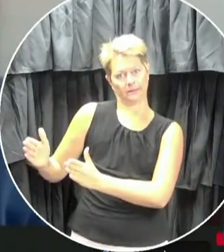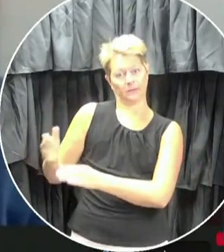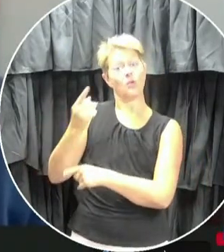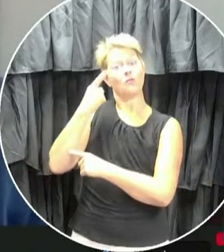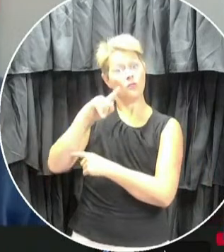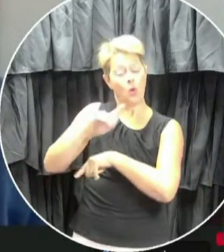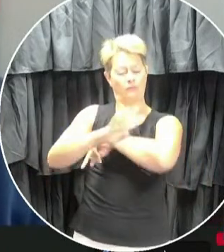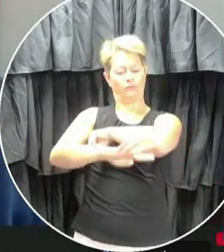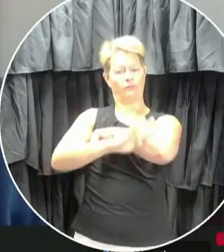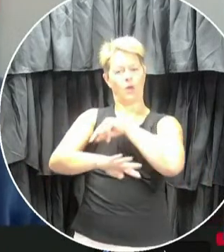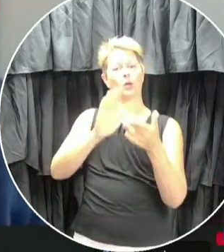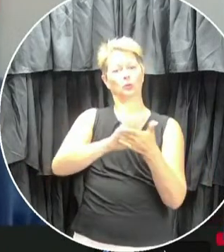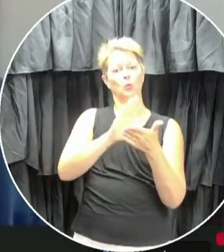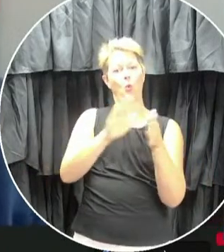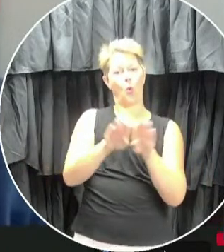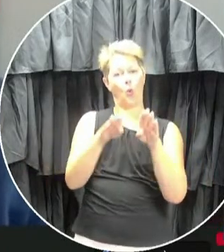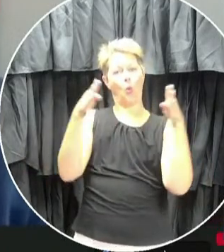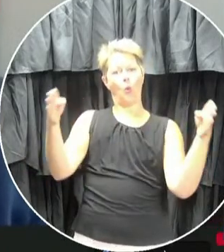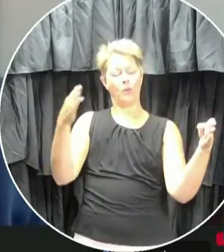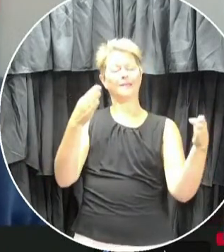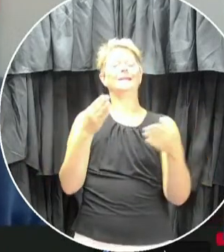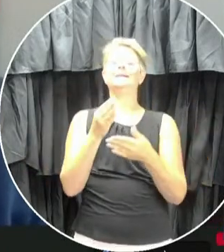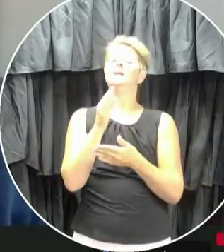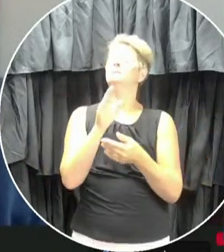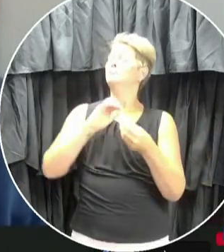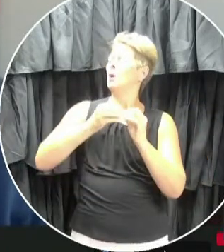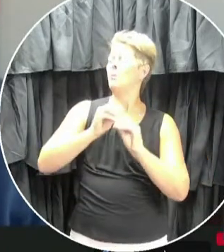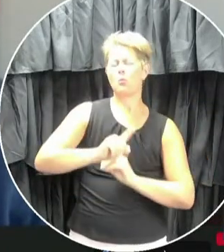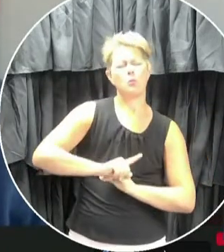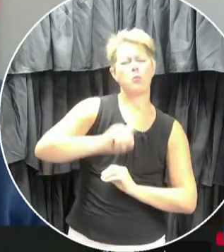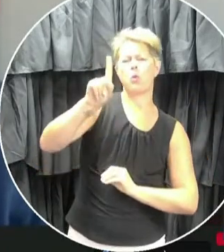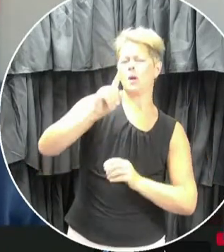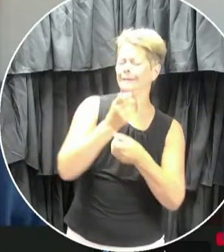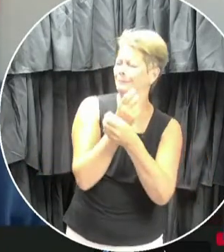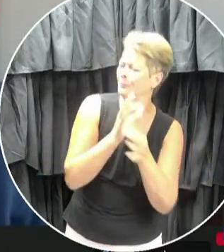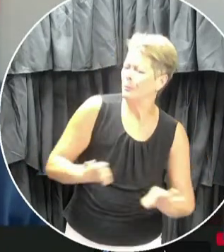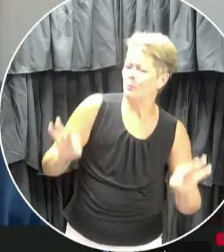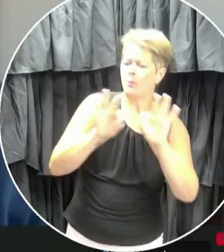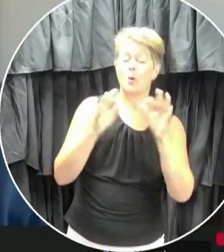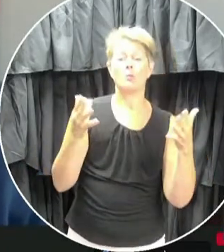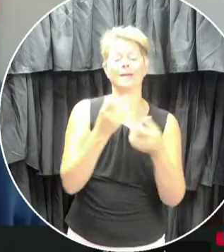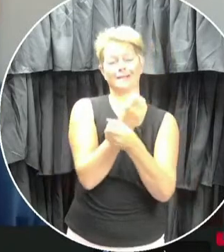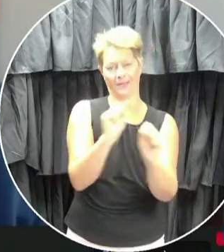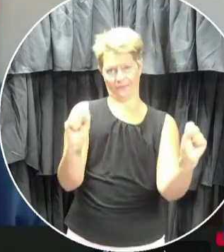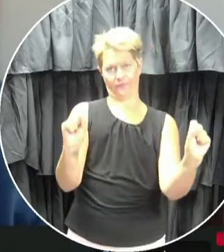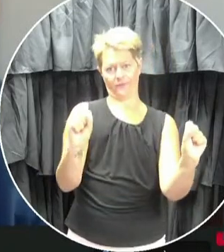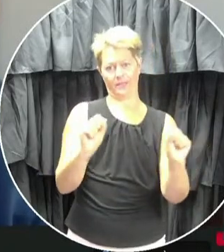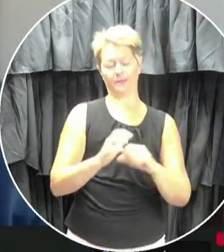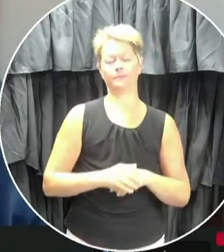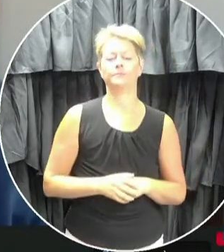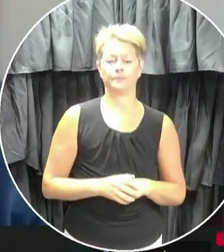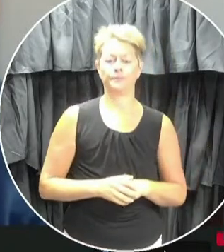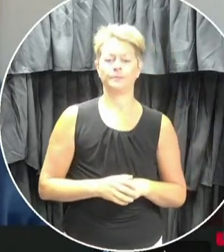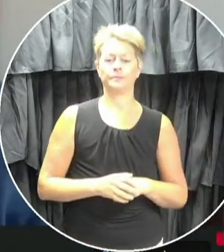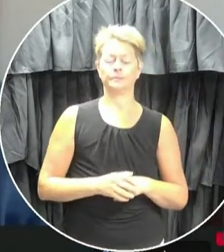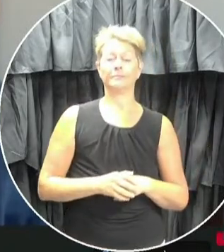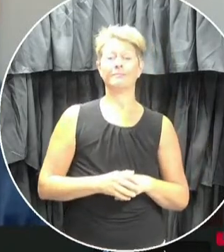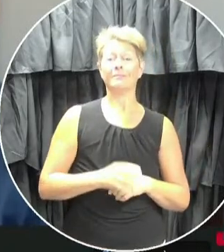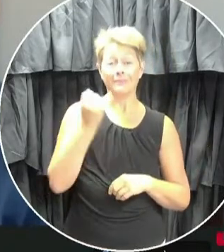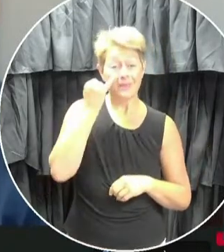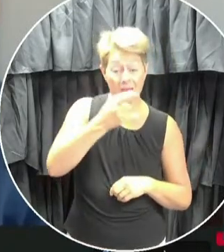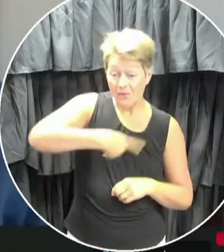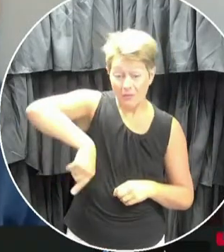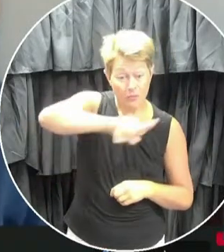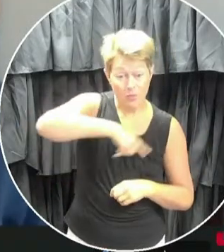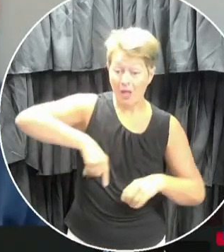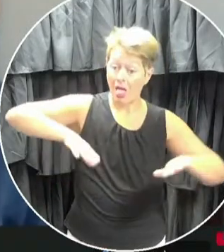schools ready and safe for our families and our children to go back. If we hadn't done, and the residents of our province hadn't committed to